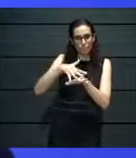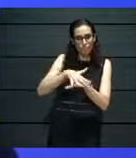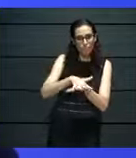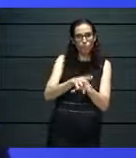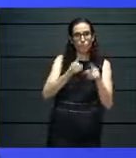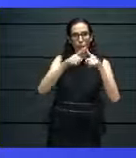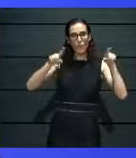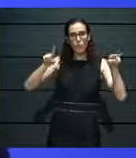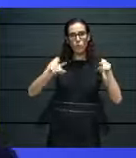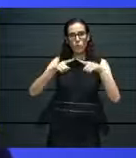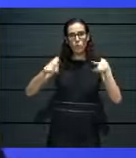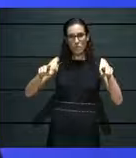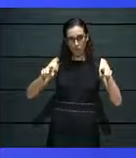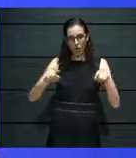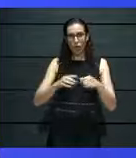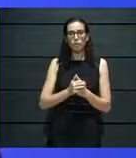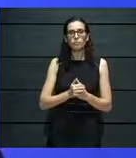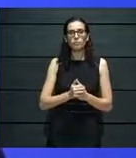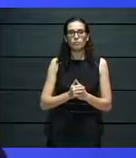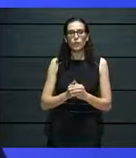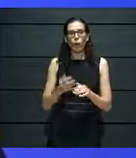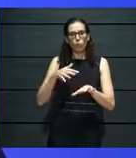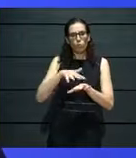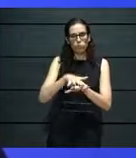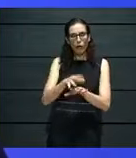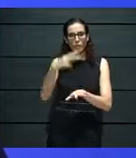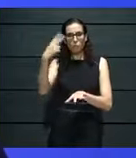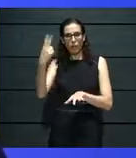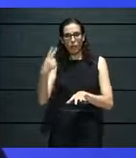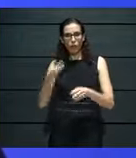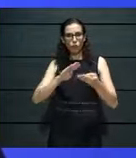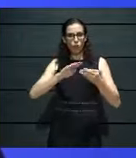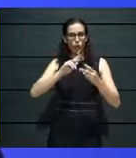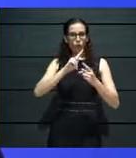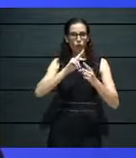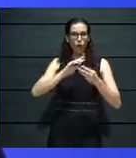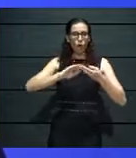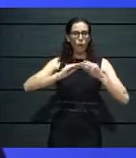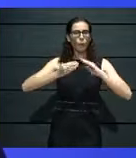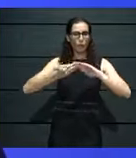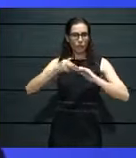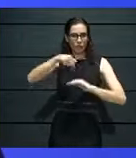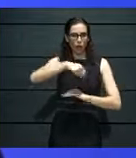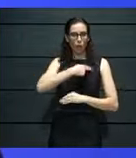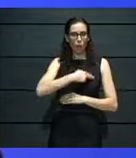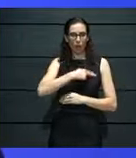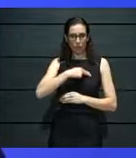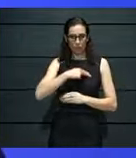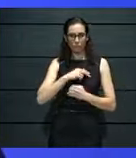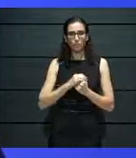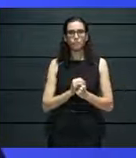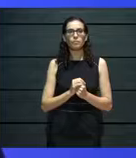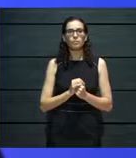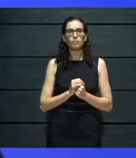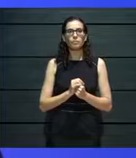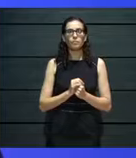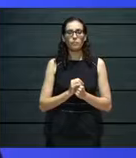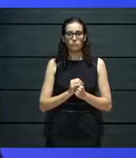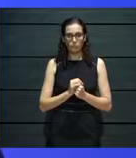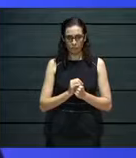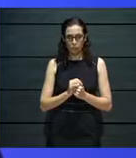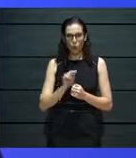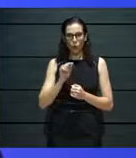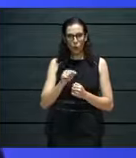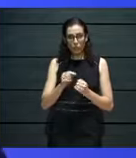art community in Malta. And so basically this, the digital medium was, I'd say, the spark that